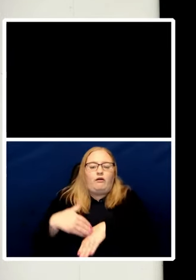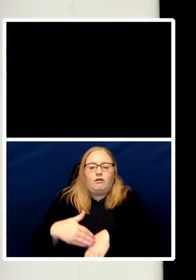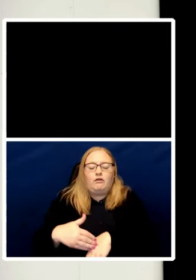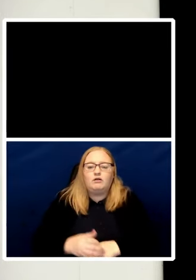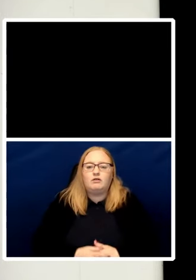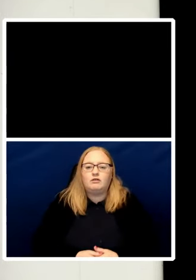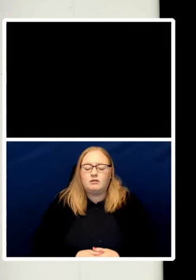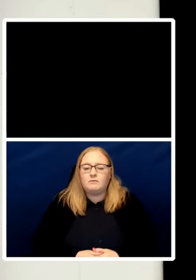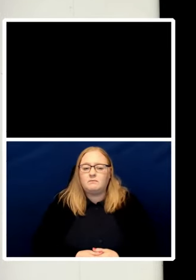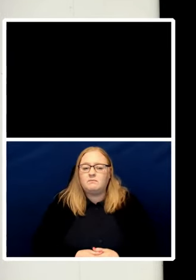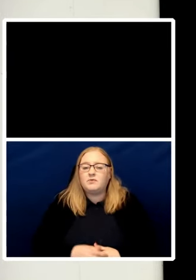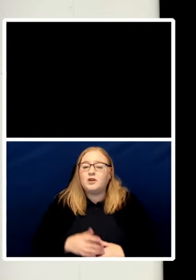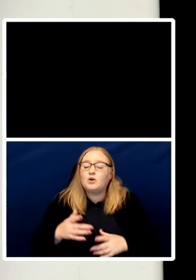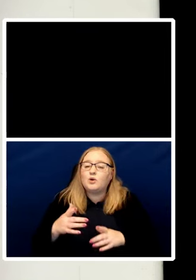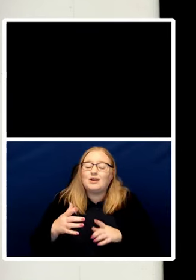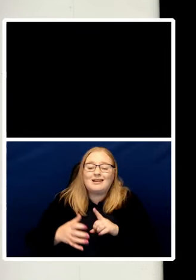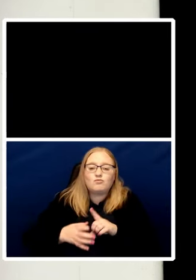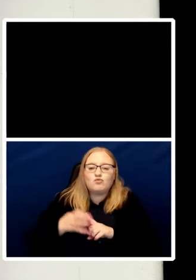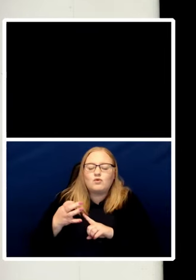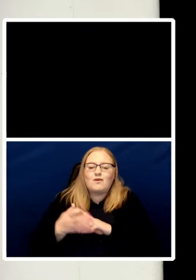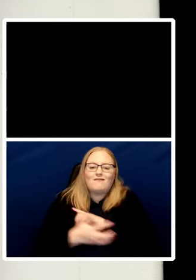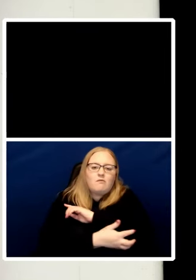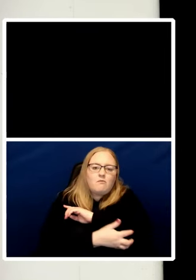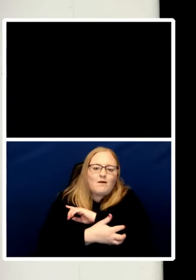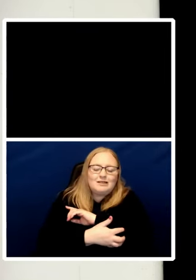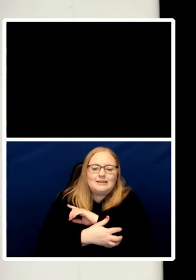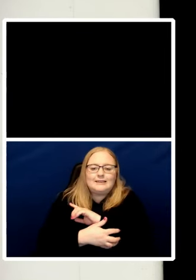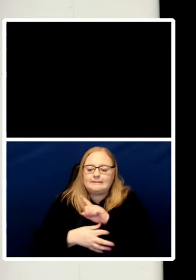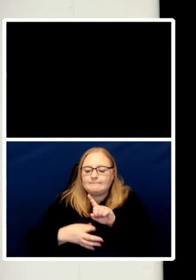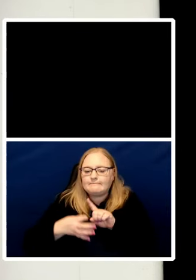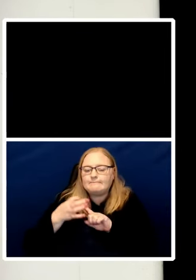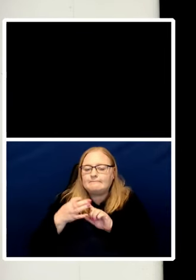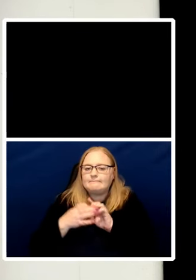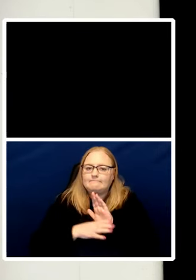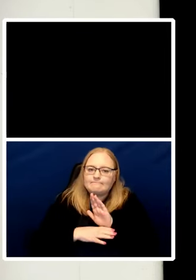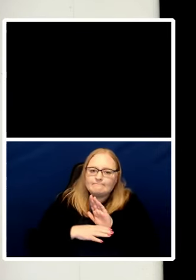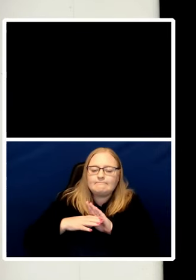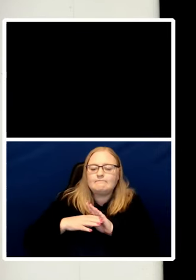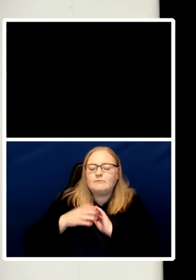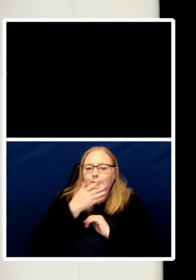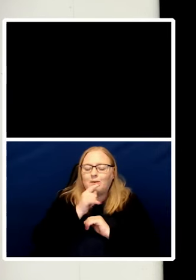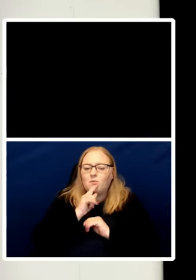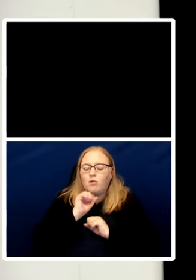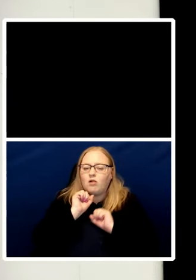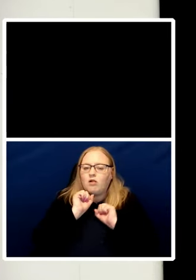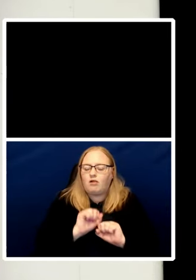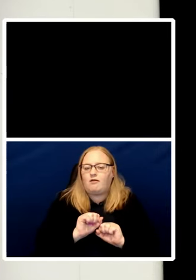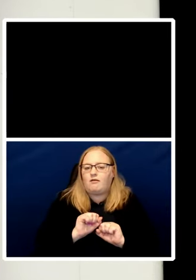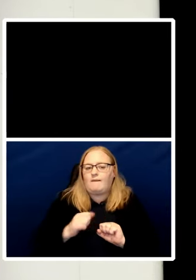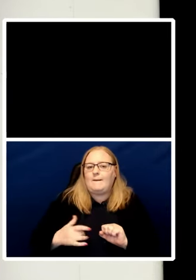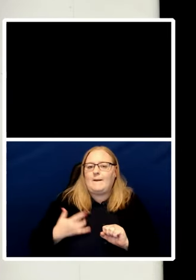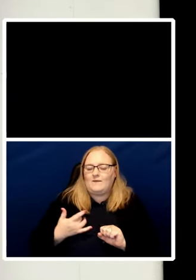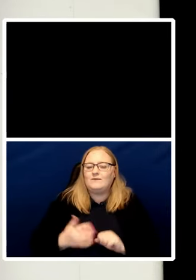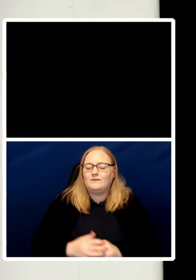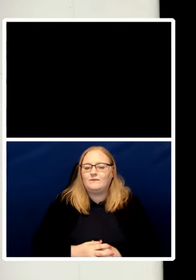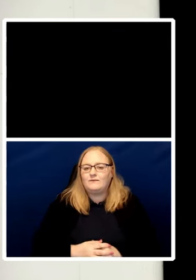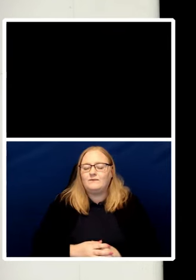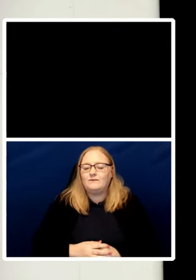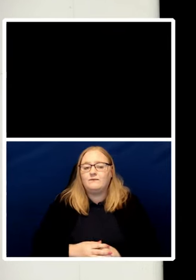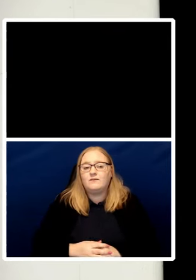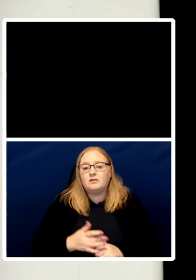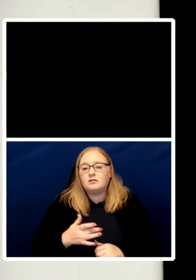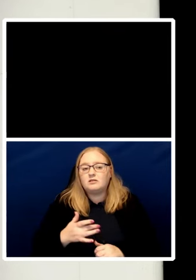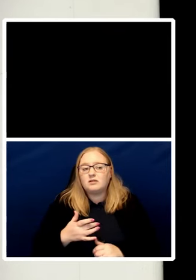extreme poverty there are these ways in which the language of human rights engages politically to improve our life chances